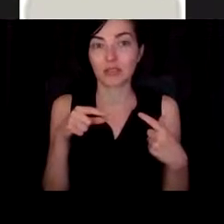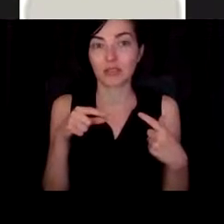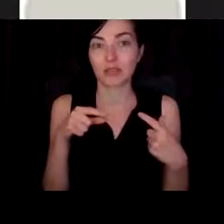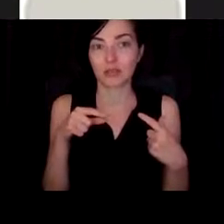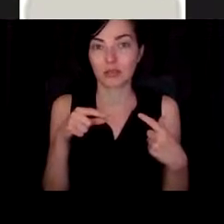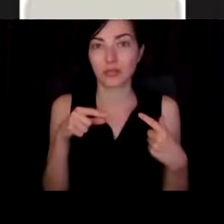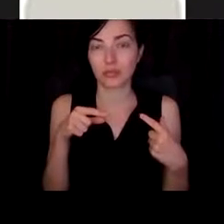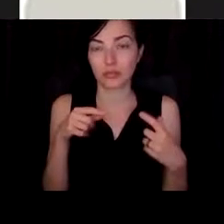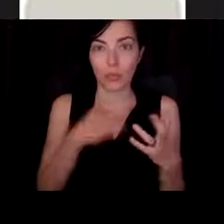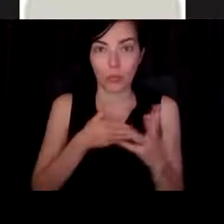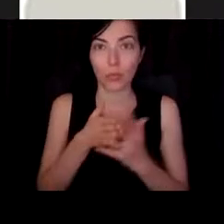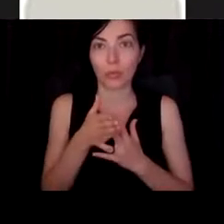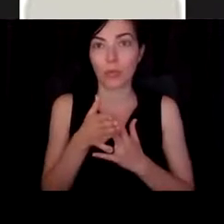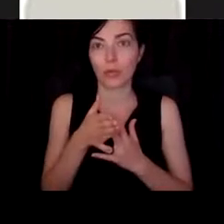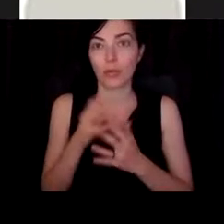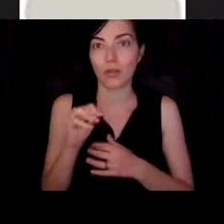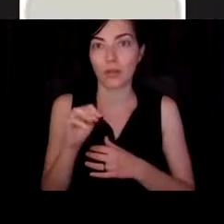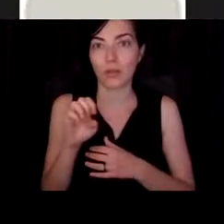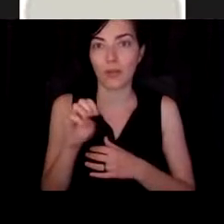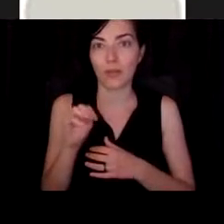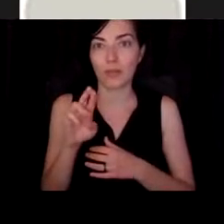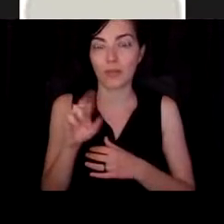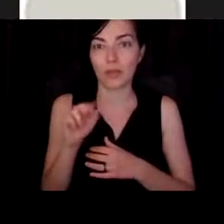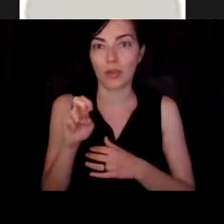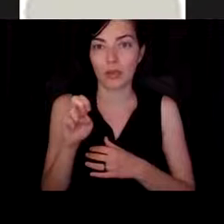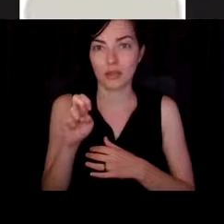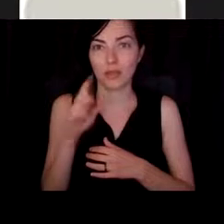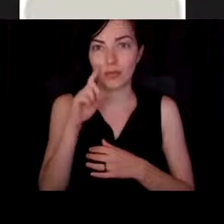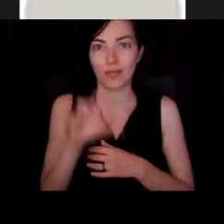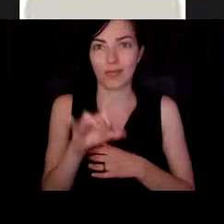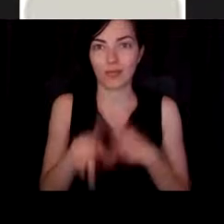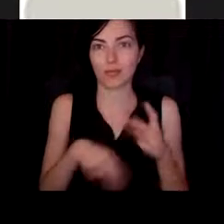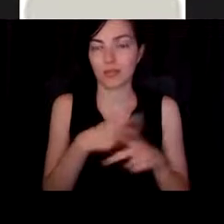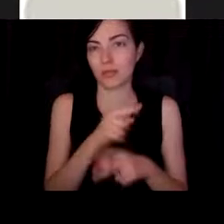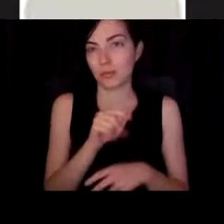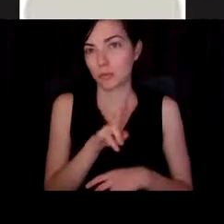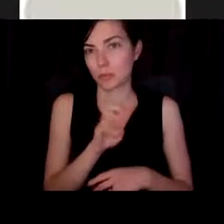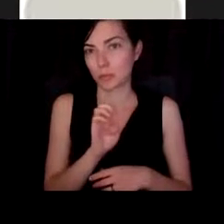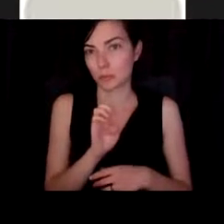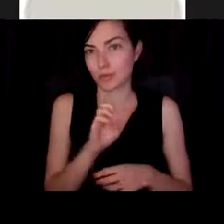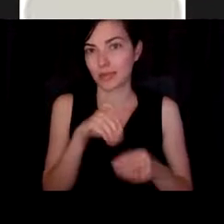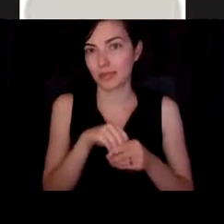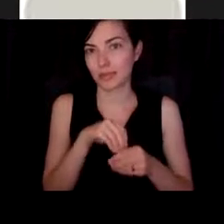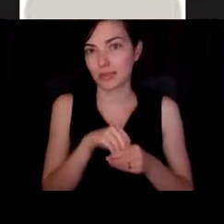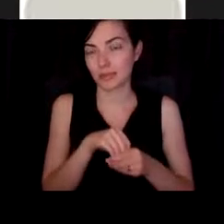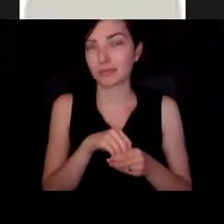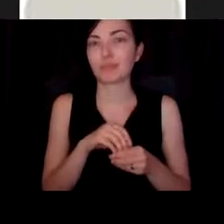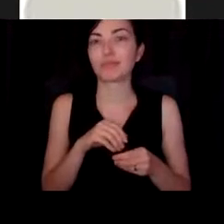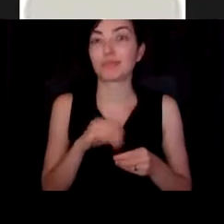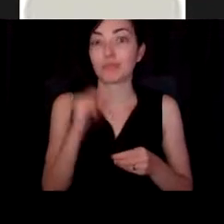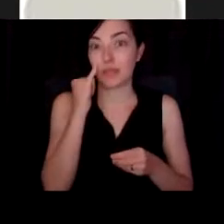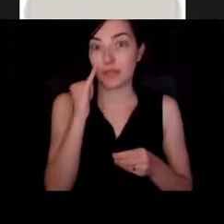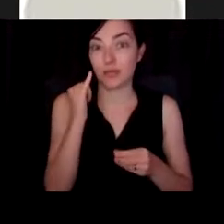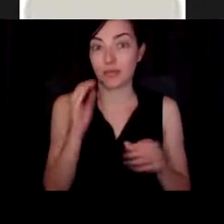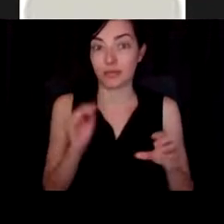when you have single walled carbon nanotubes inside a cell membrane. And so, if we put these in, we looked